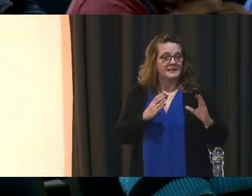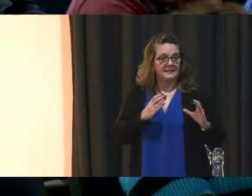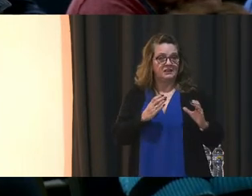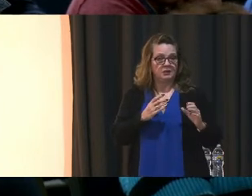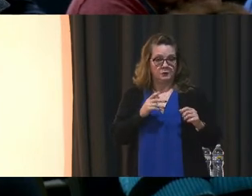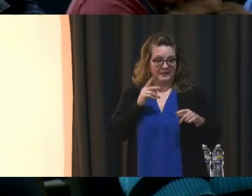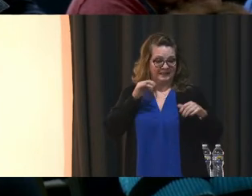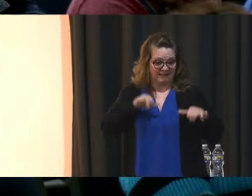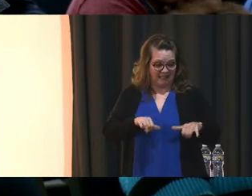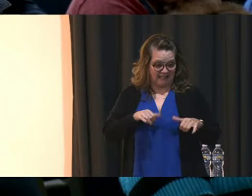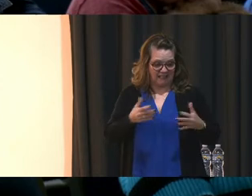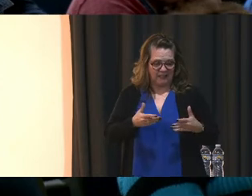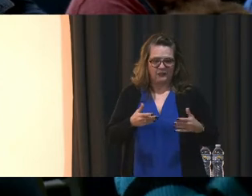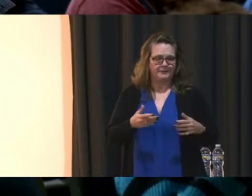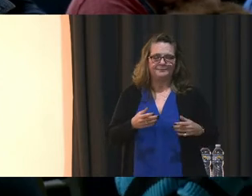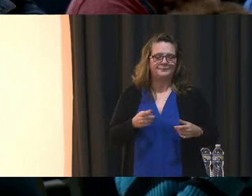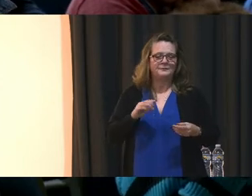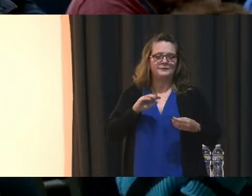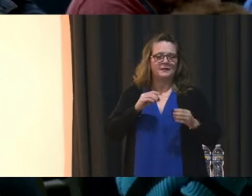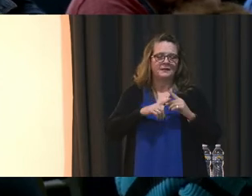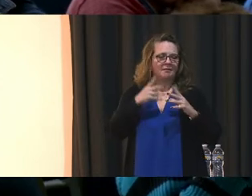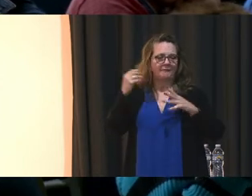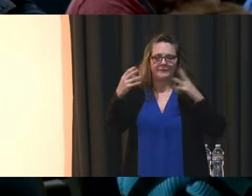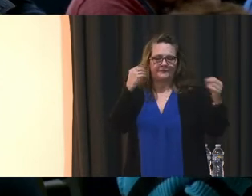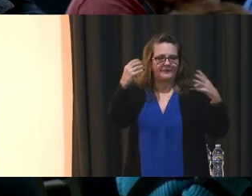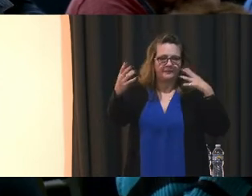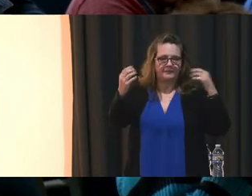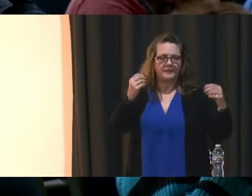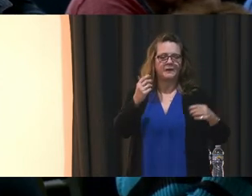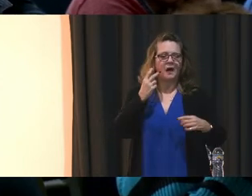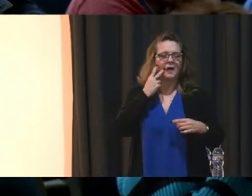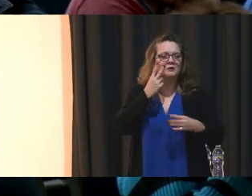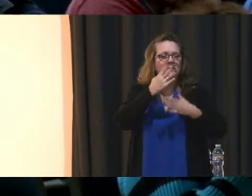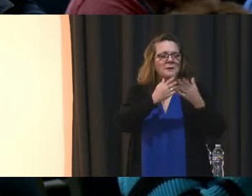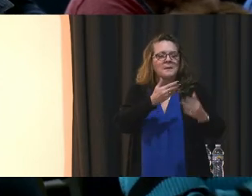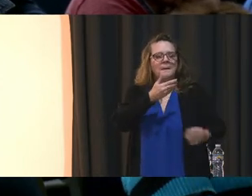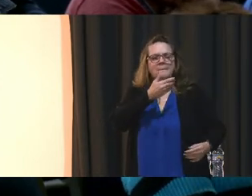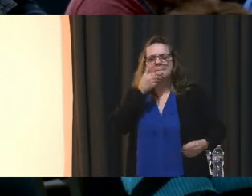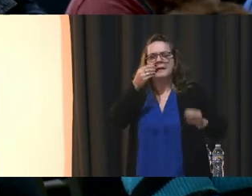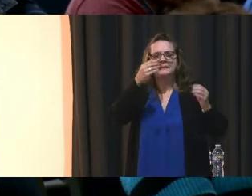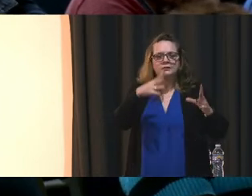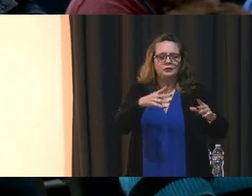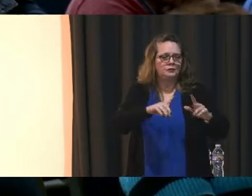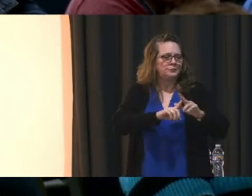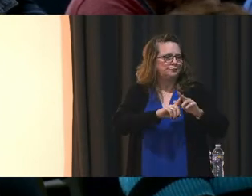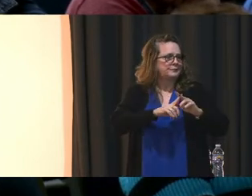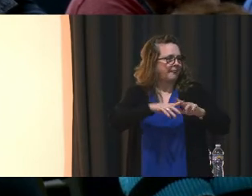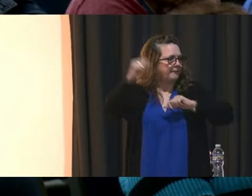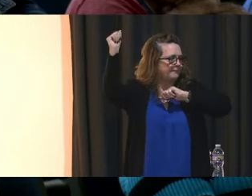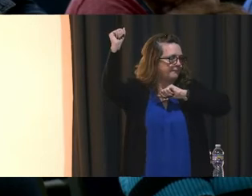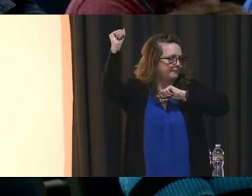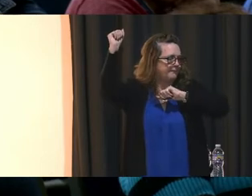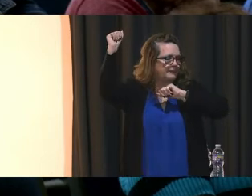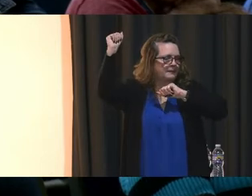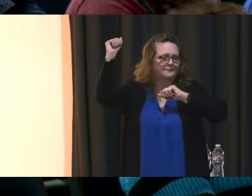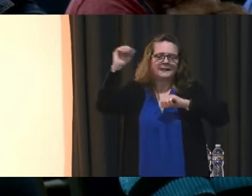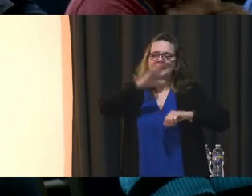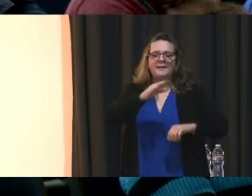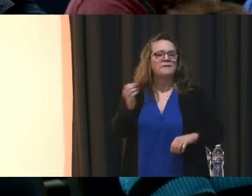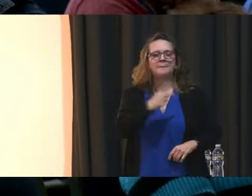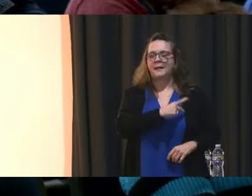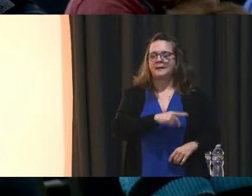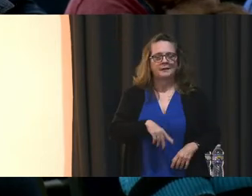went down. I saw some of the best teachers just walk out and never come back.